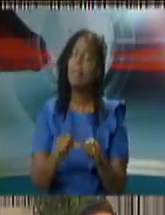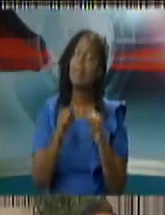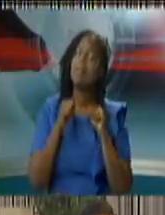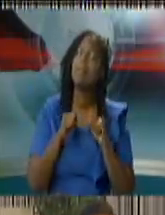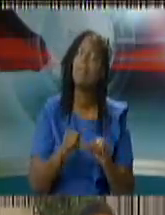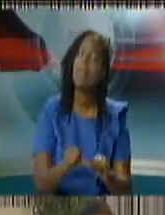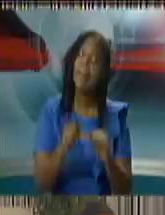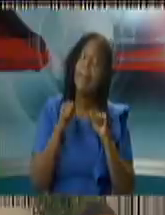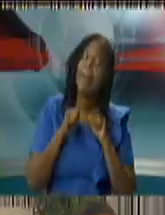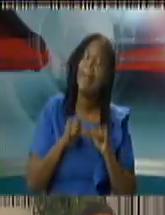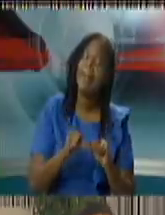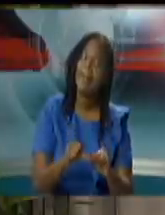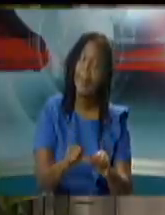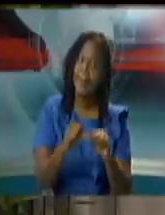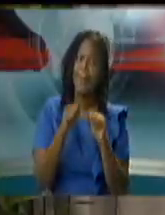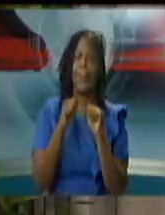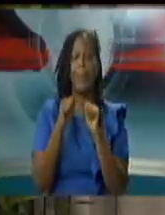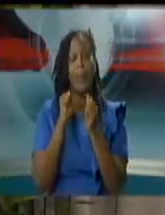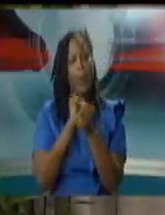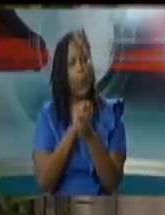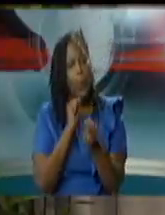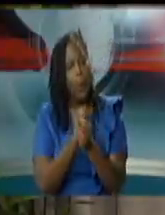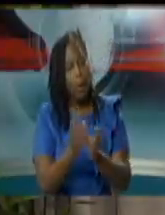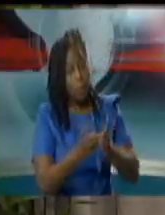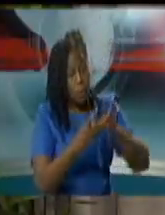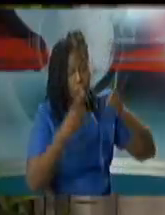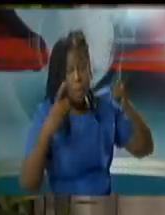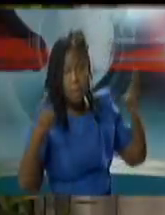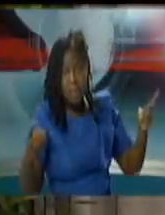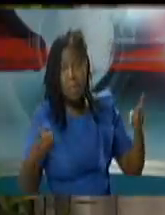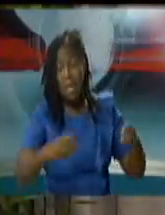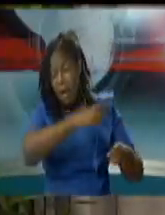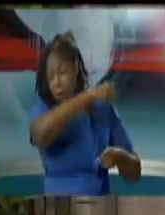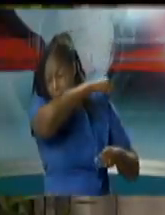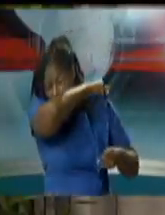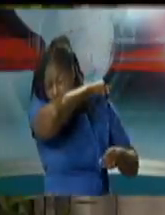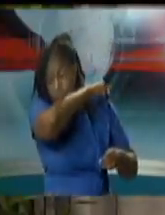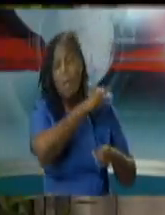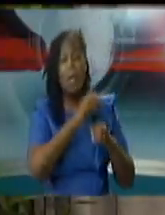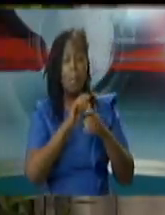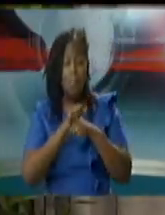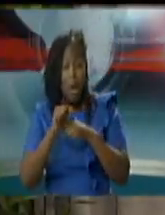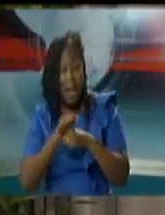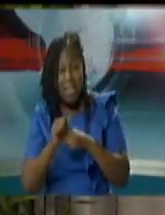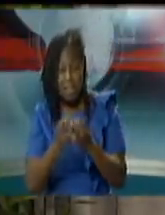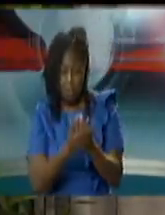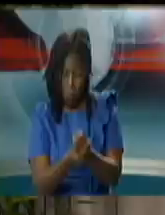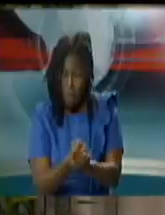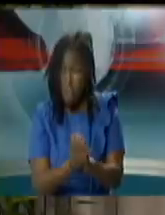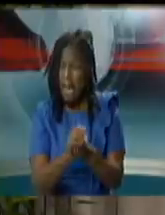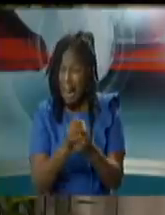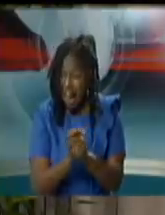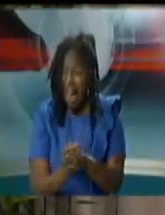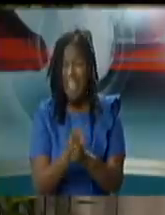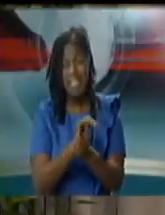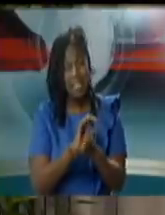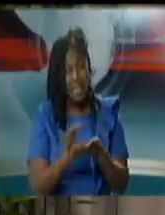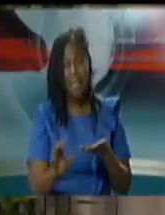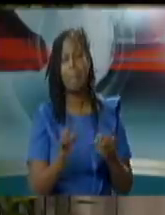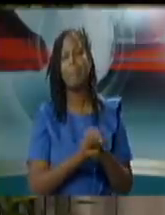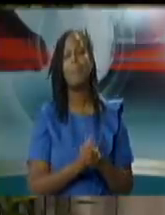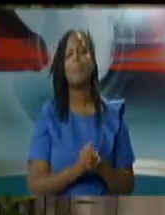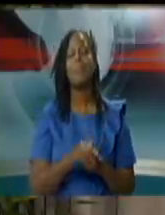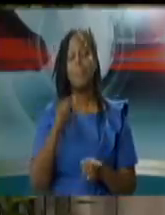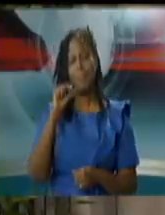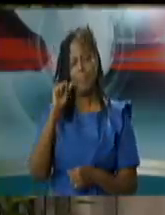clout i could use that expression thank you to the member of public that said i feel to answer an important question yes it's true i i regret